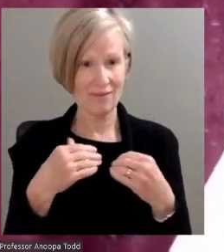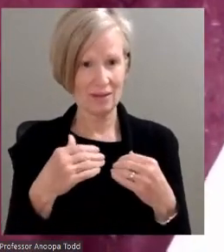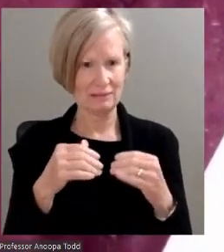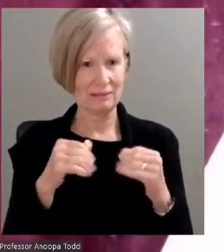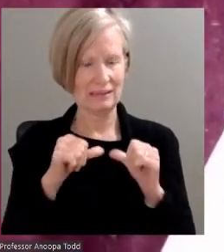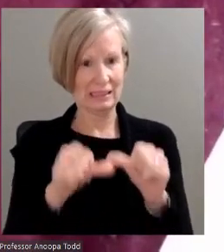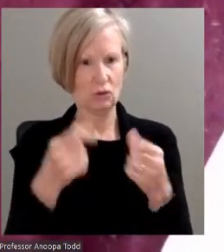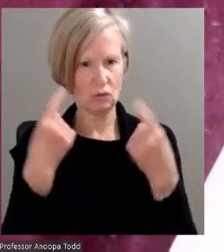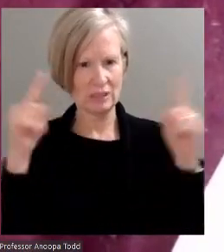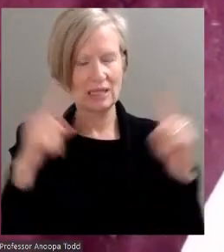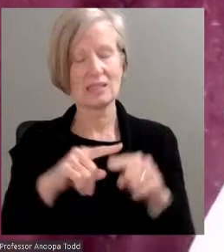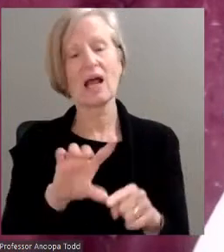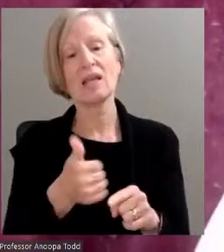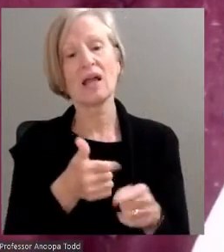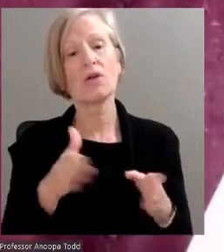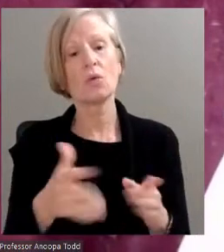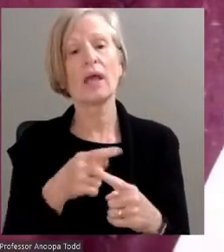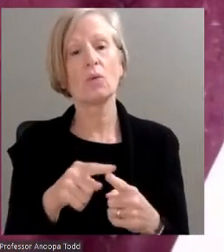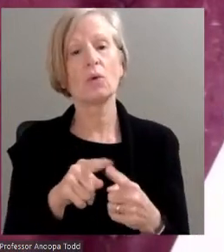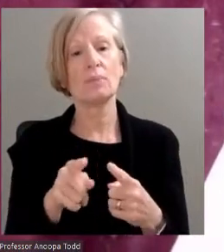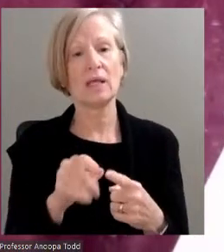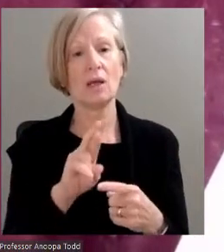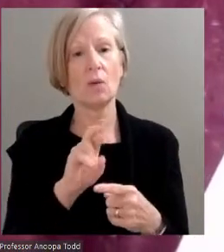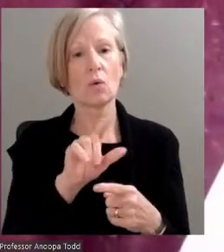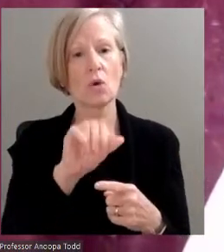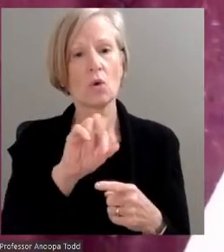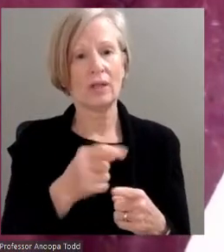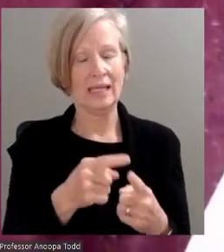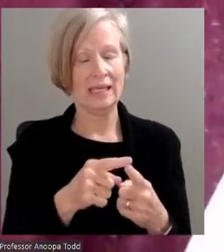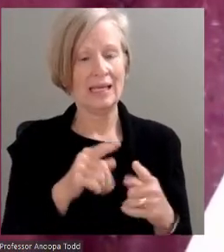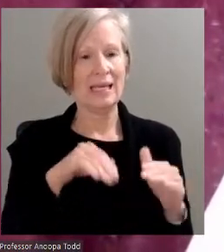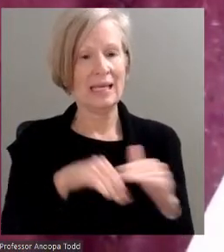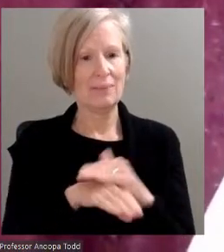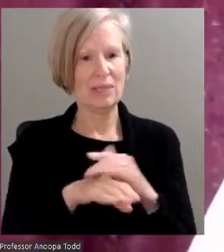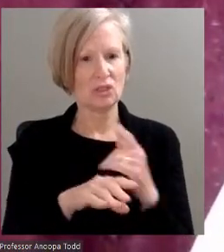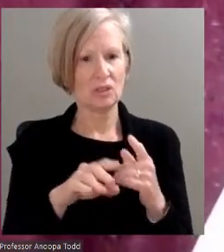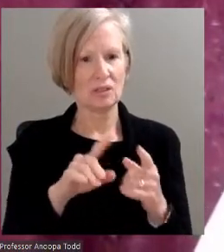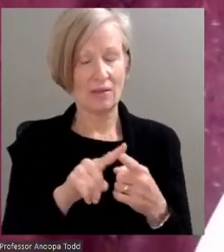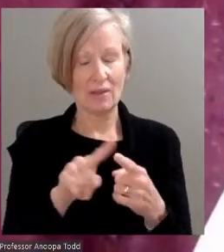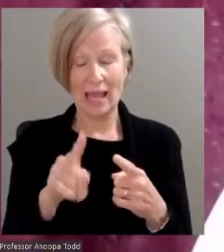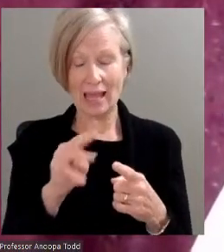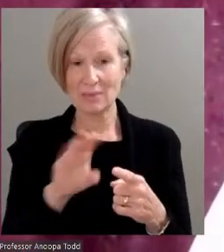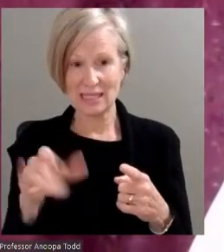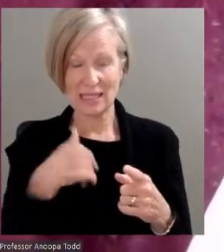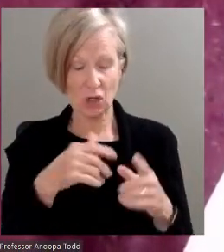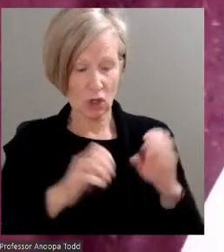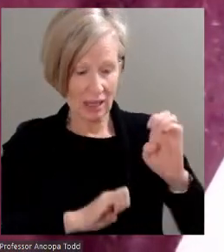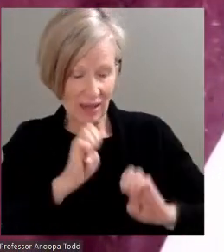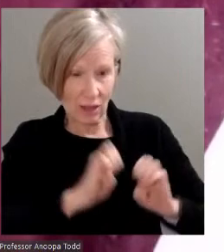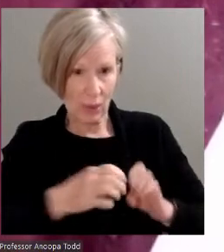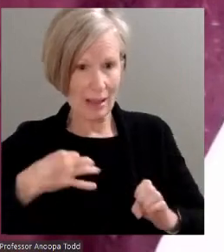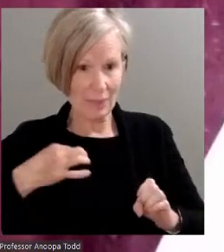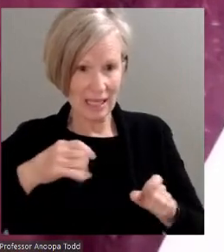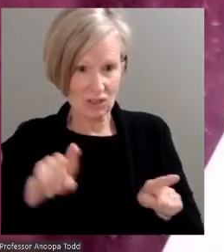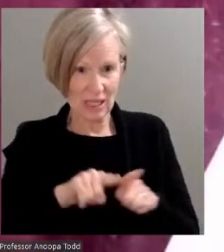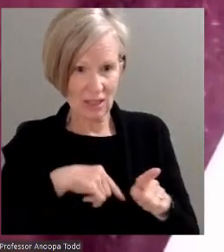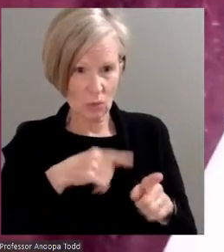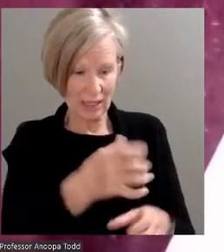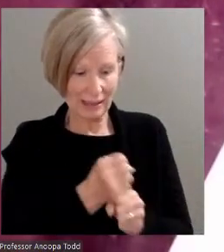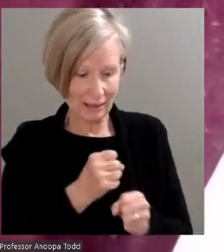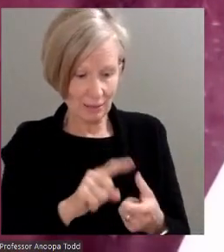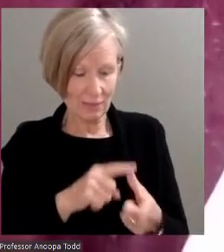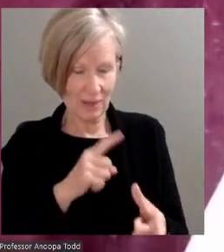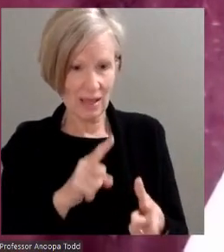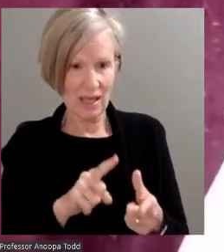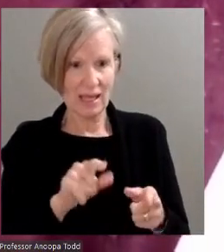another way, Matt can offer rolling admissions to prospective students. MCC can evaluate applications as they come in. As long as students have